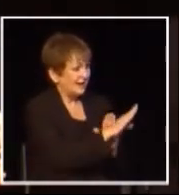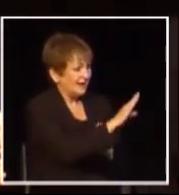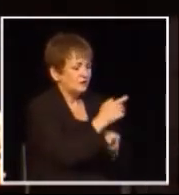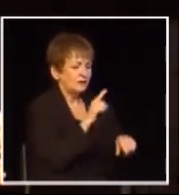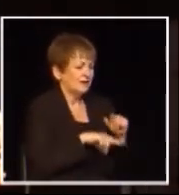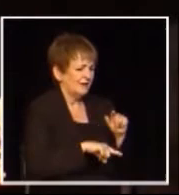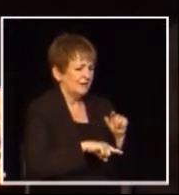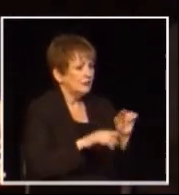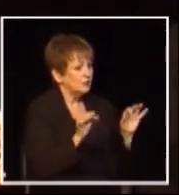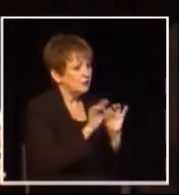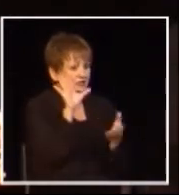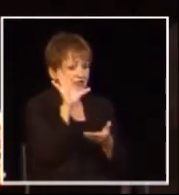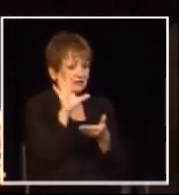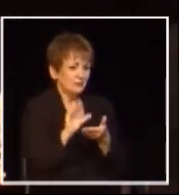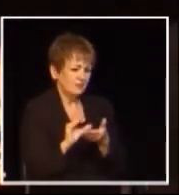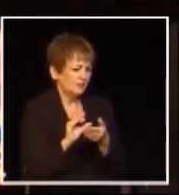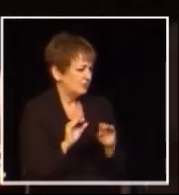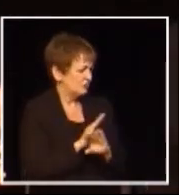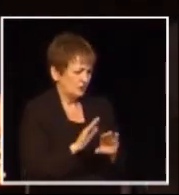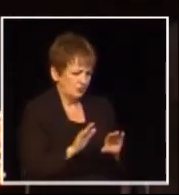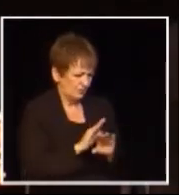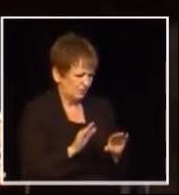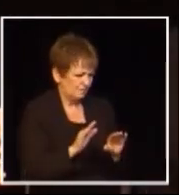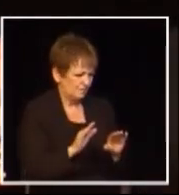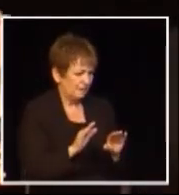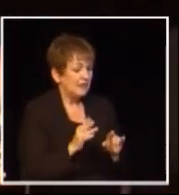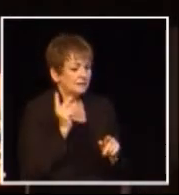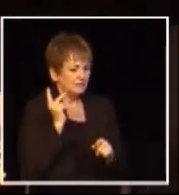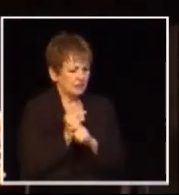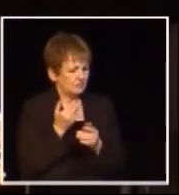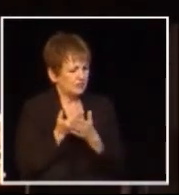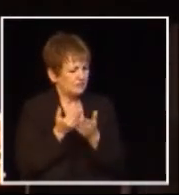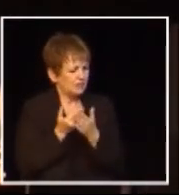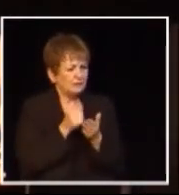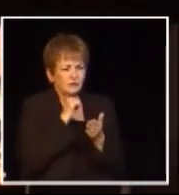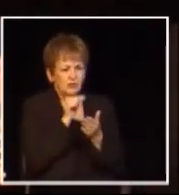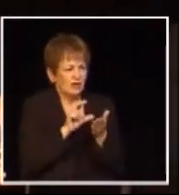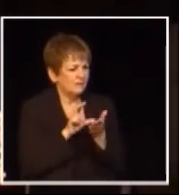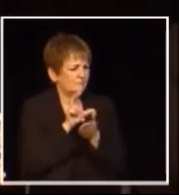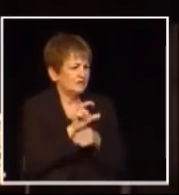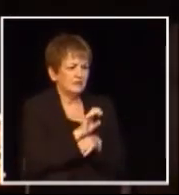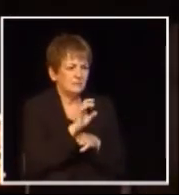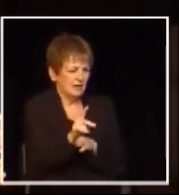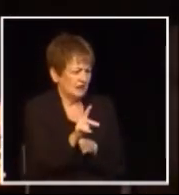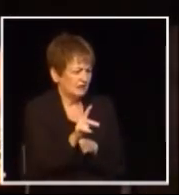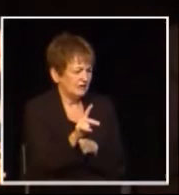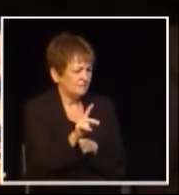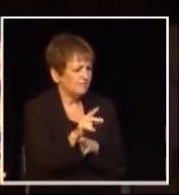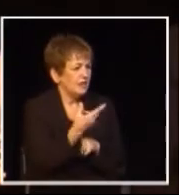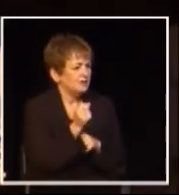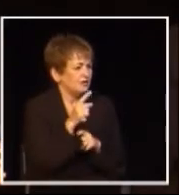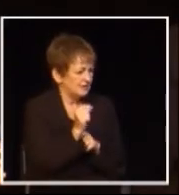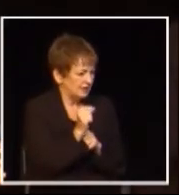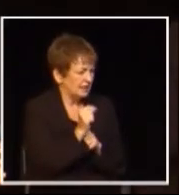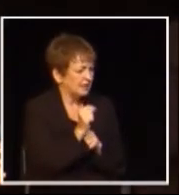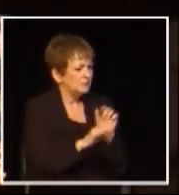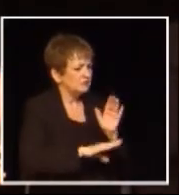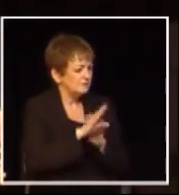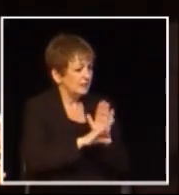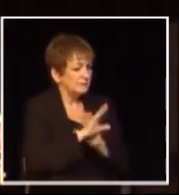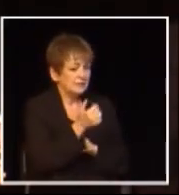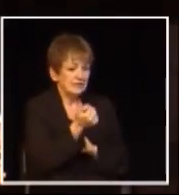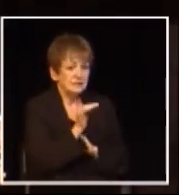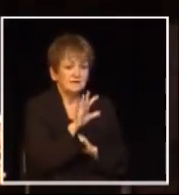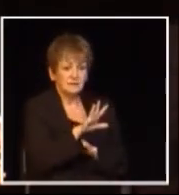productivity so it's one or the other prices are not coming down they're keeping the money and they're not reinvesting it but you know the HST was